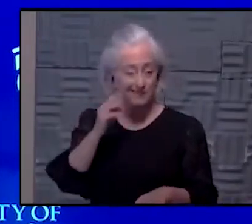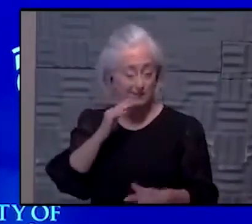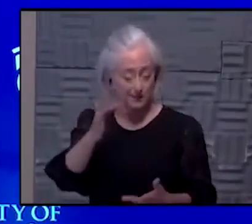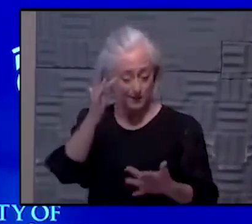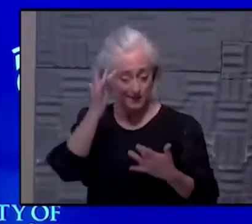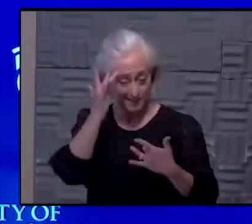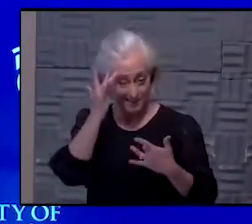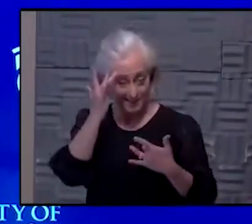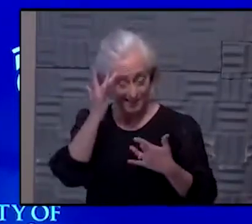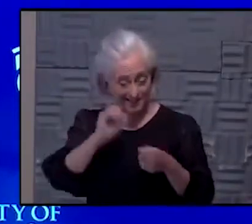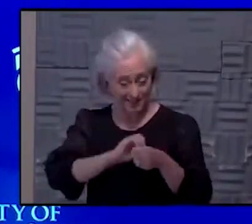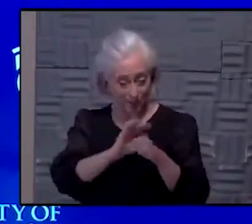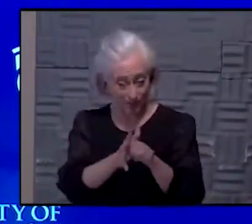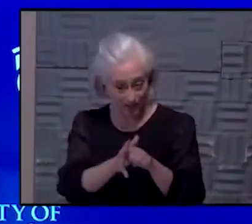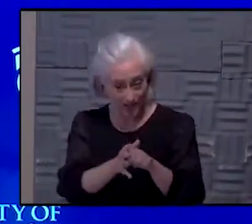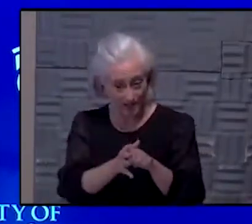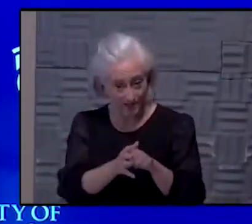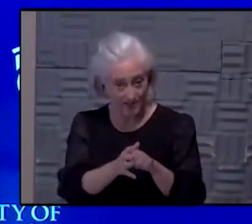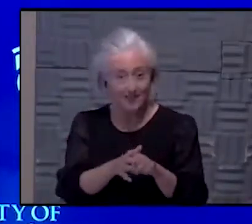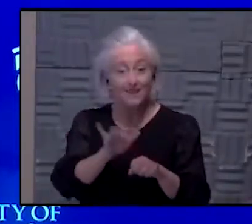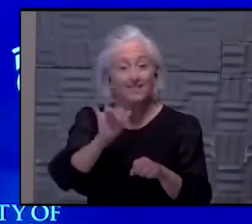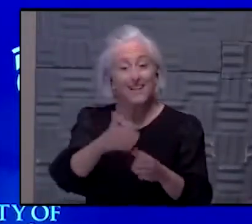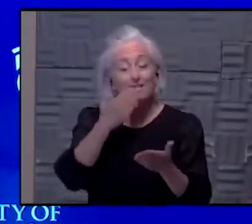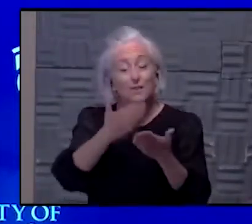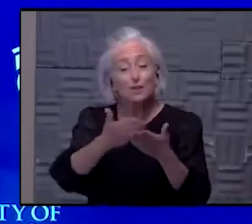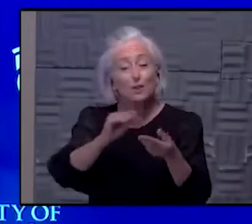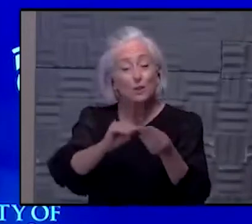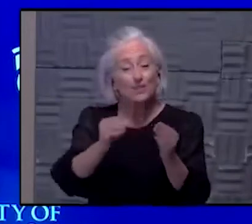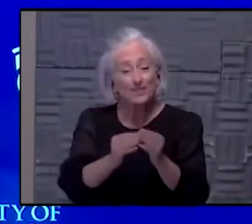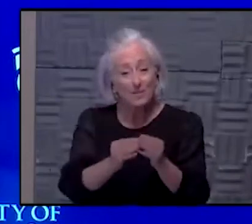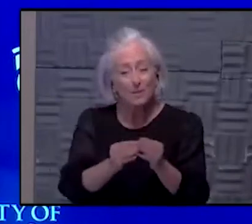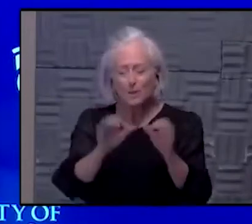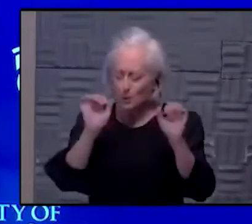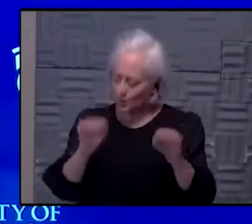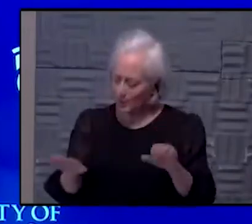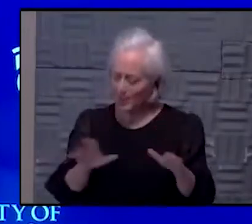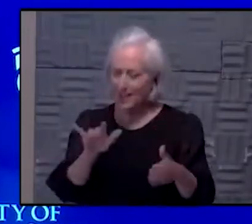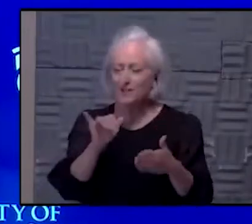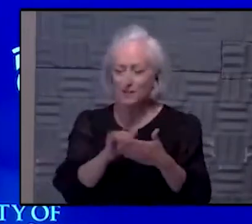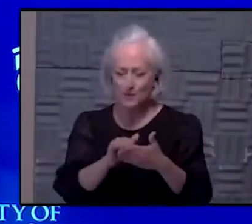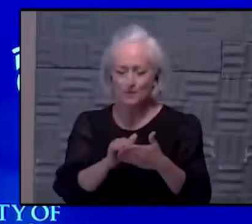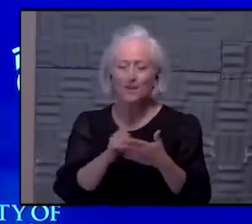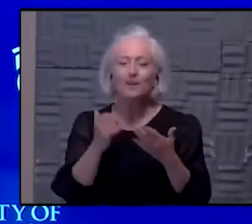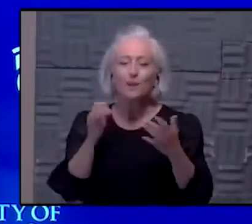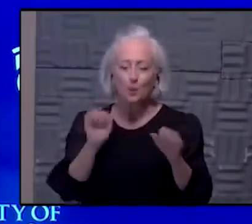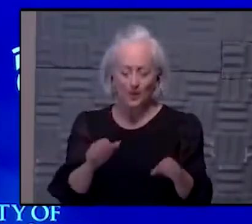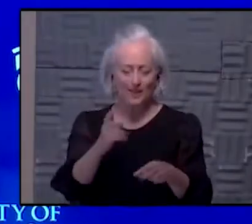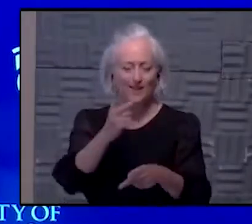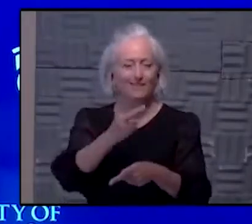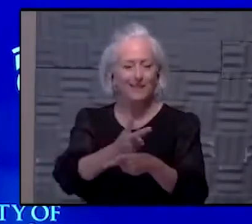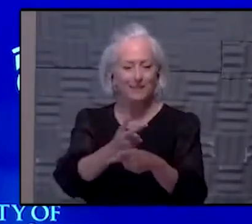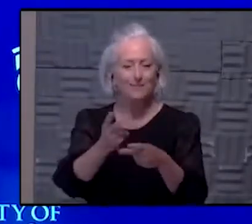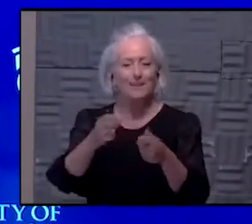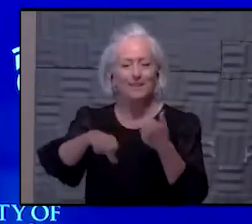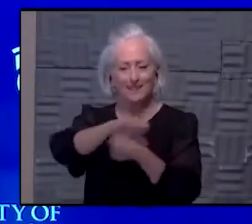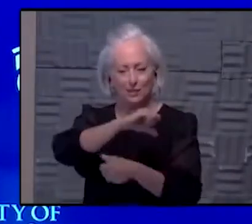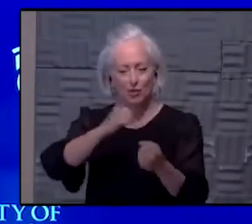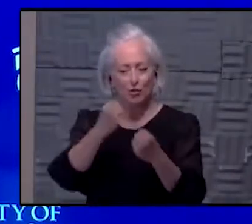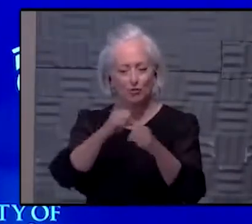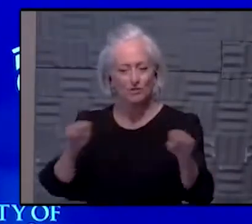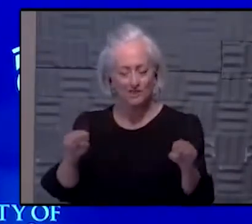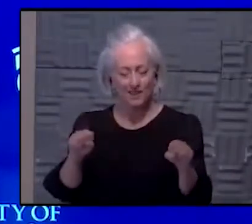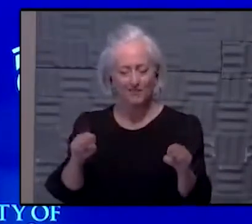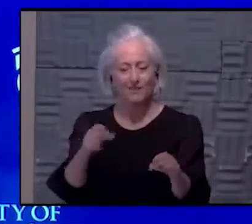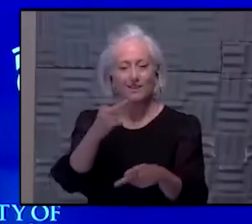may be getting 60 or 70 percent. That's a good number, folks. We can do this. We can keep each other safe. We can keep yourself safe.